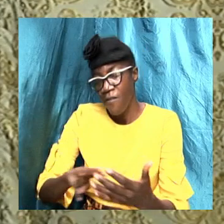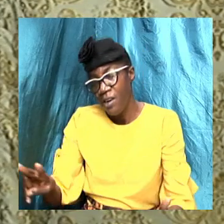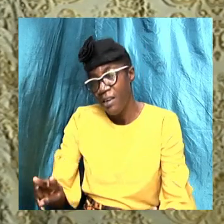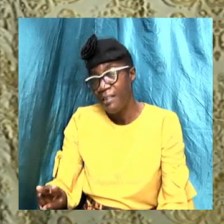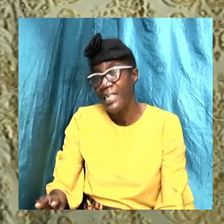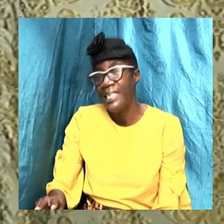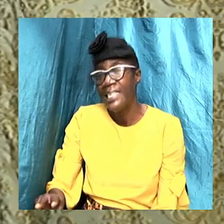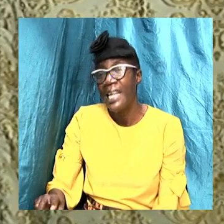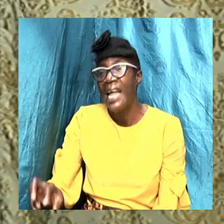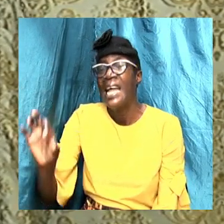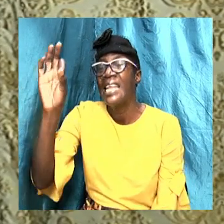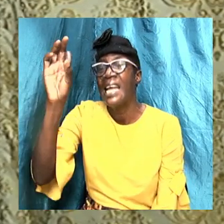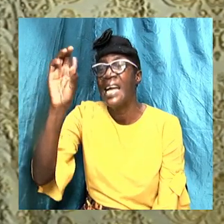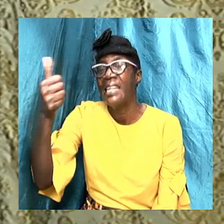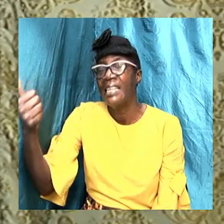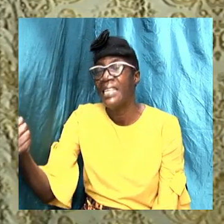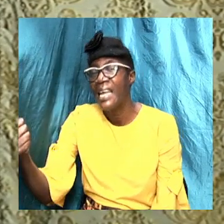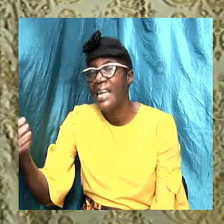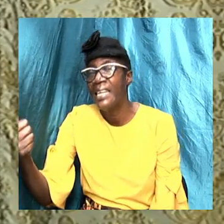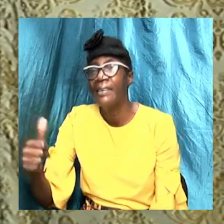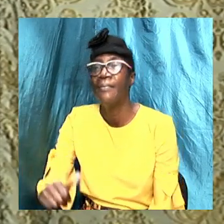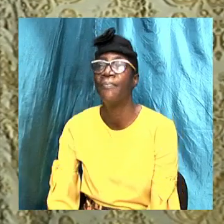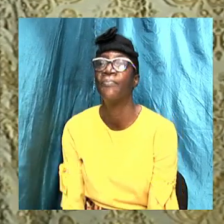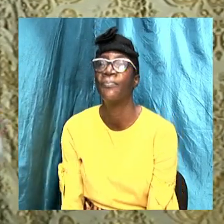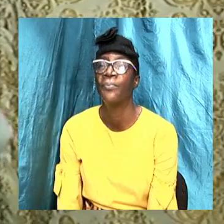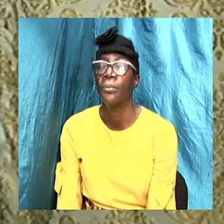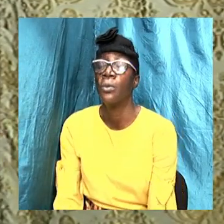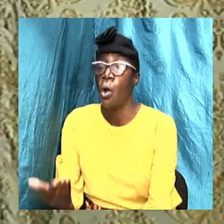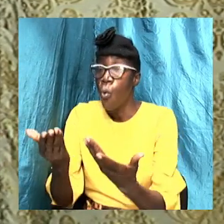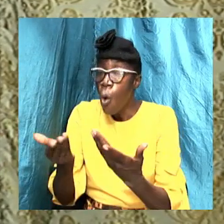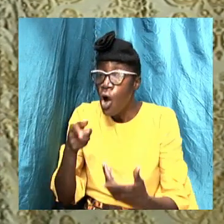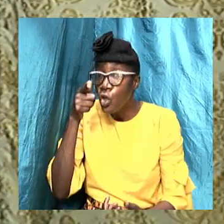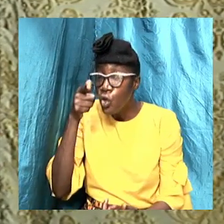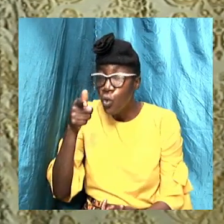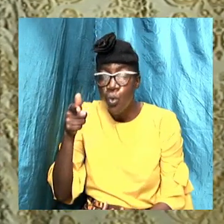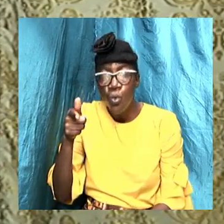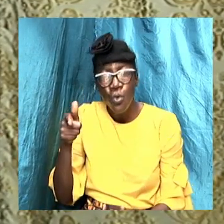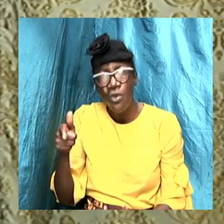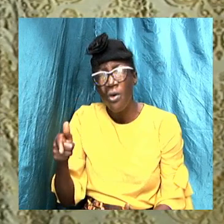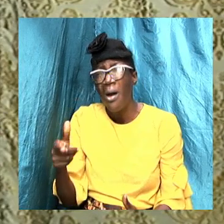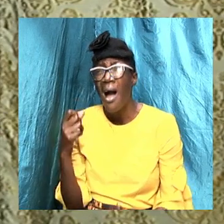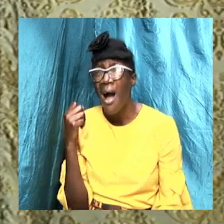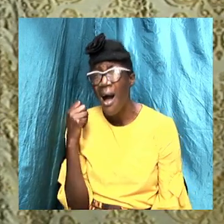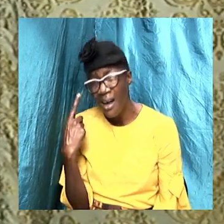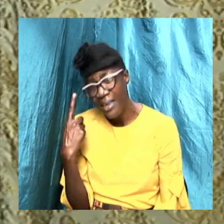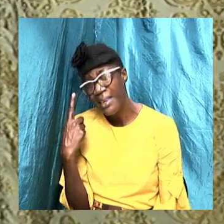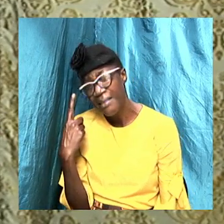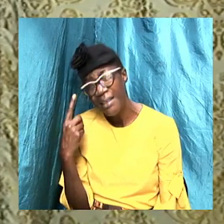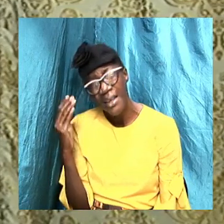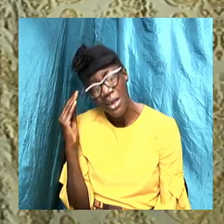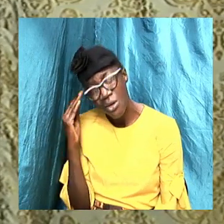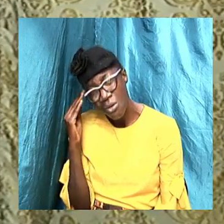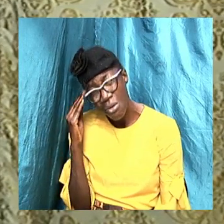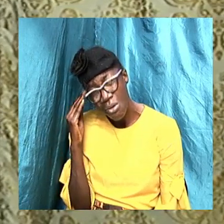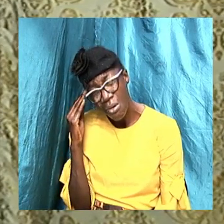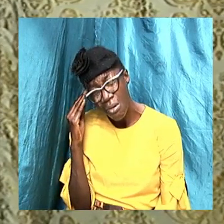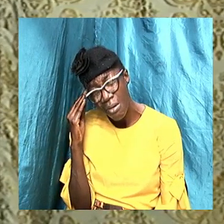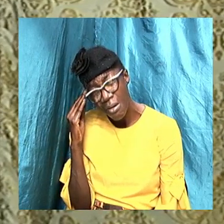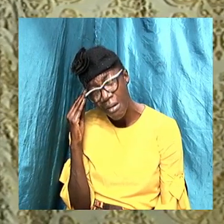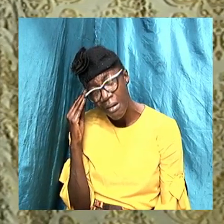bear in mind. This is a scripture I want us to take in heart, to understand and to know that, look here,